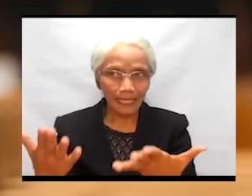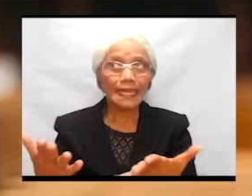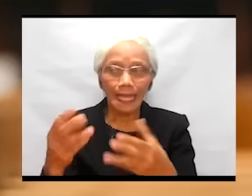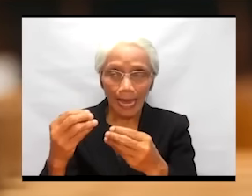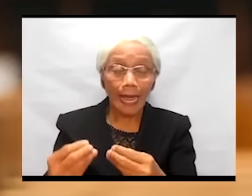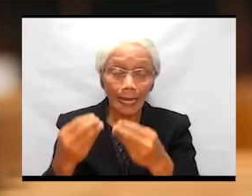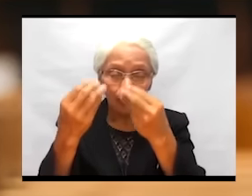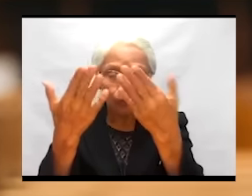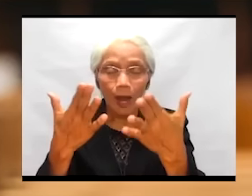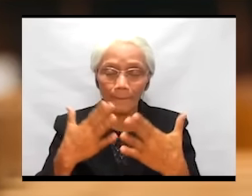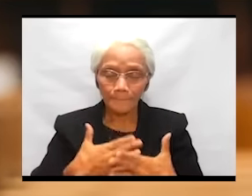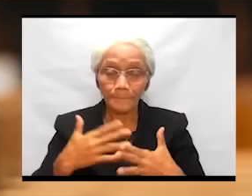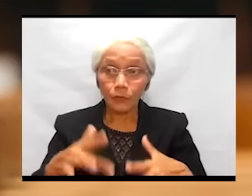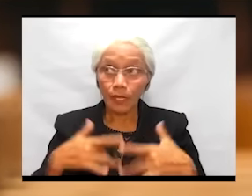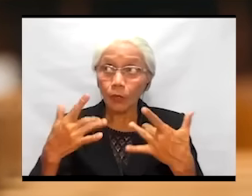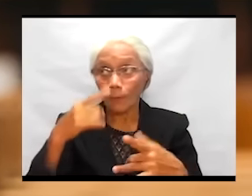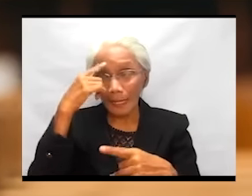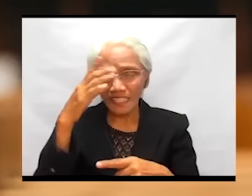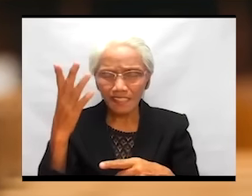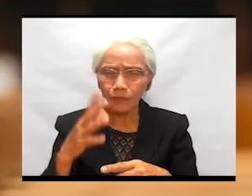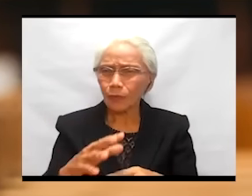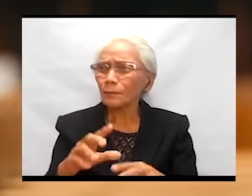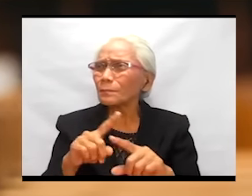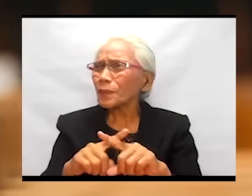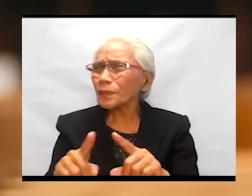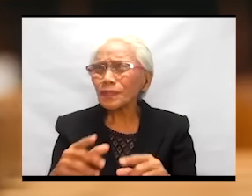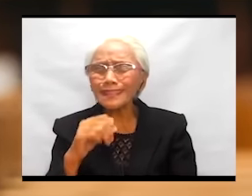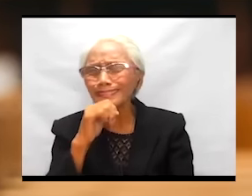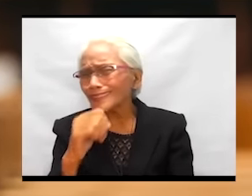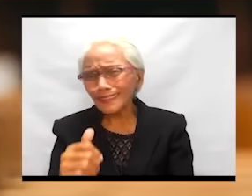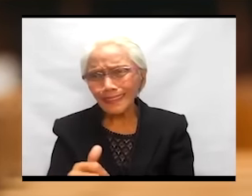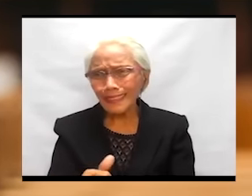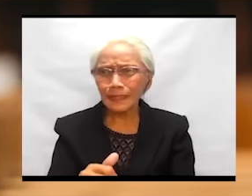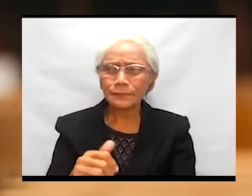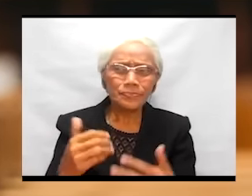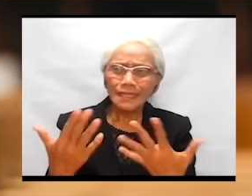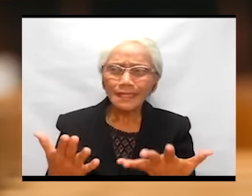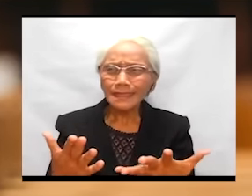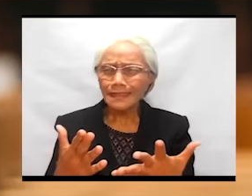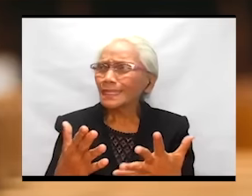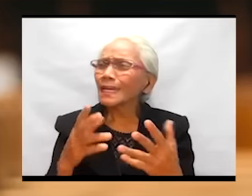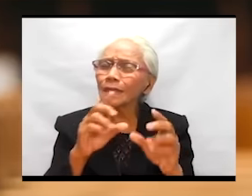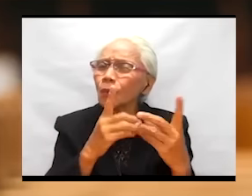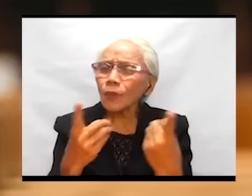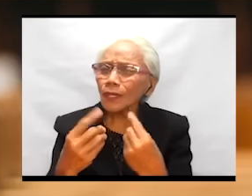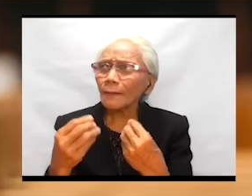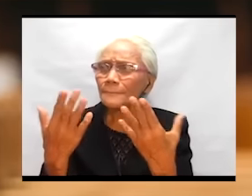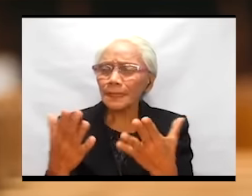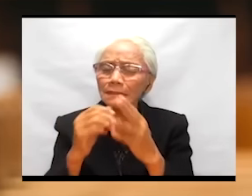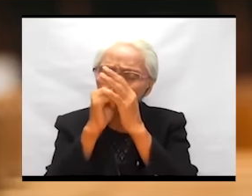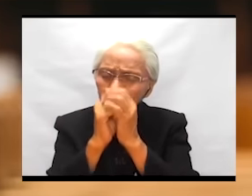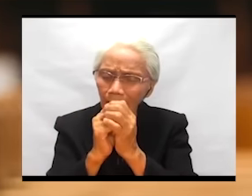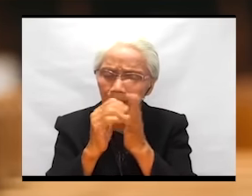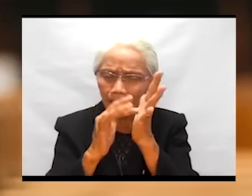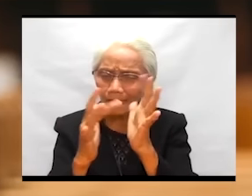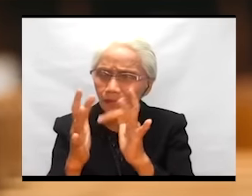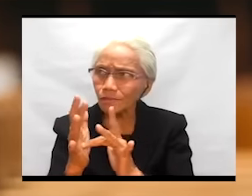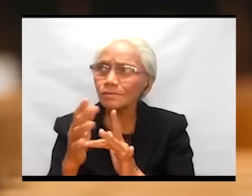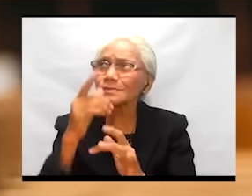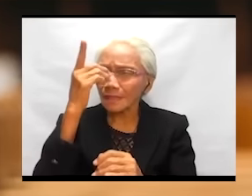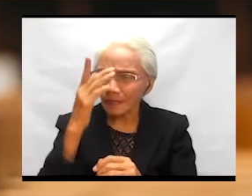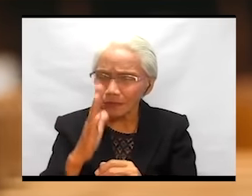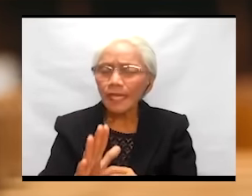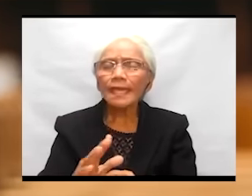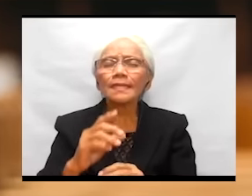-aalay ang buhay ko para sa iyo. hindi, hindi po ganun ang pagsamba ni Jesus sa Diyos.